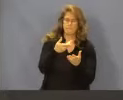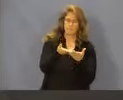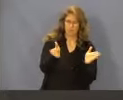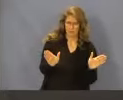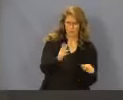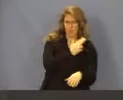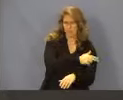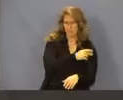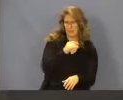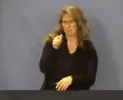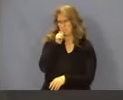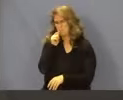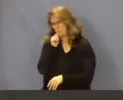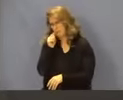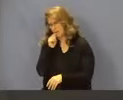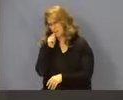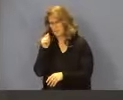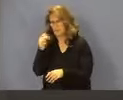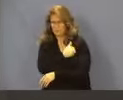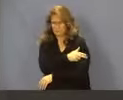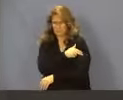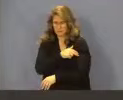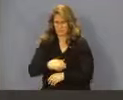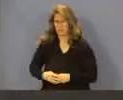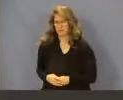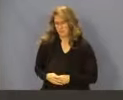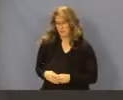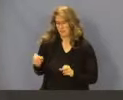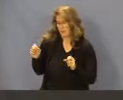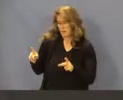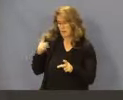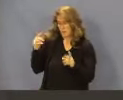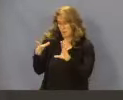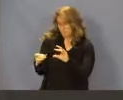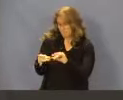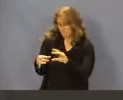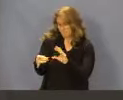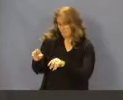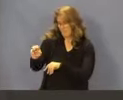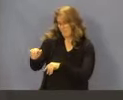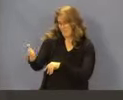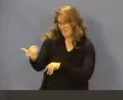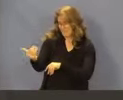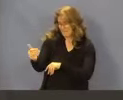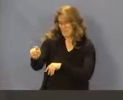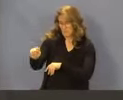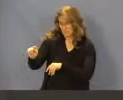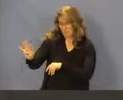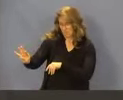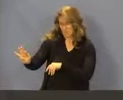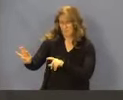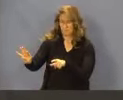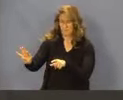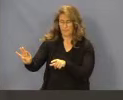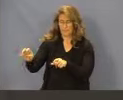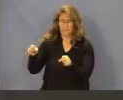provider payments for private hospitals. An opportunity for public comment was held on May 15, 2024, at